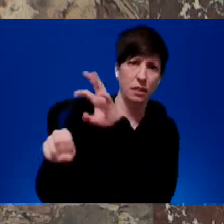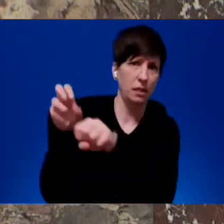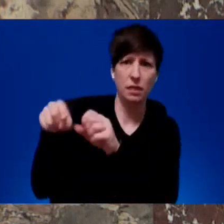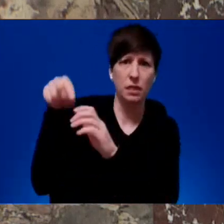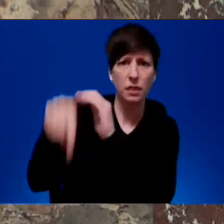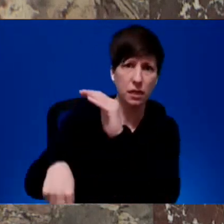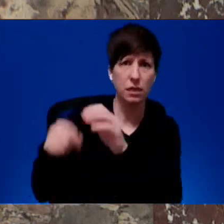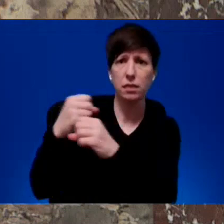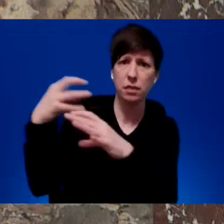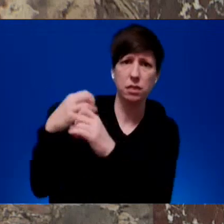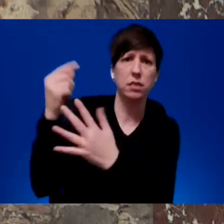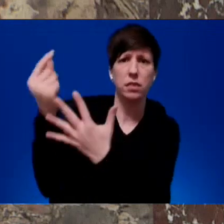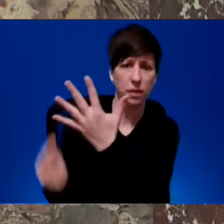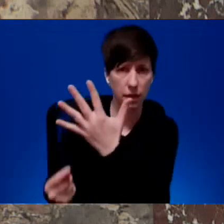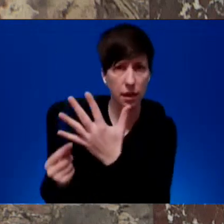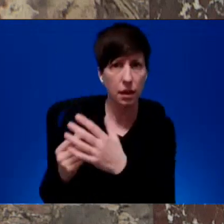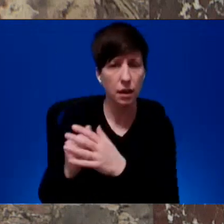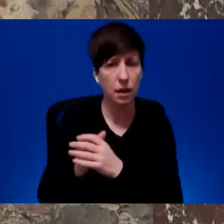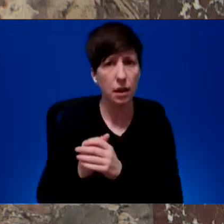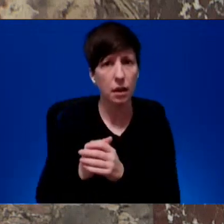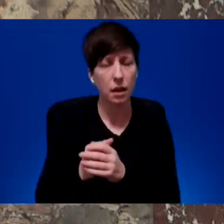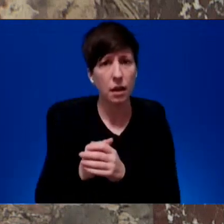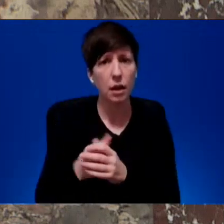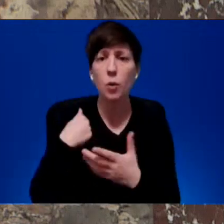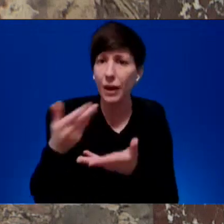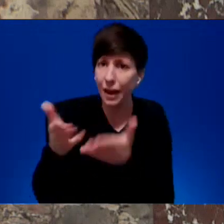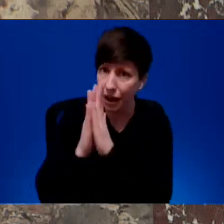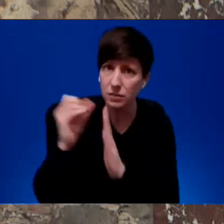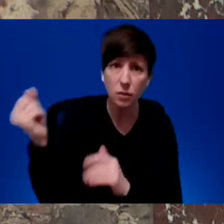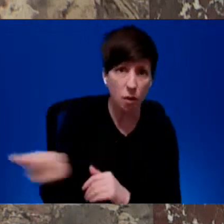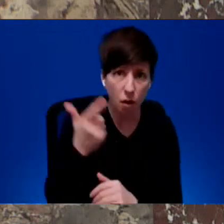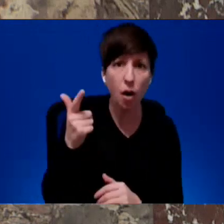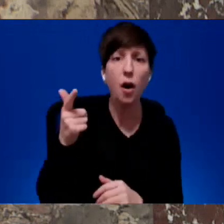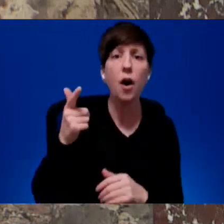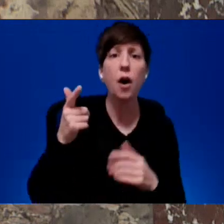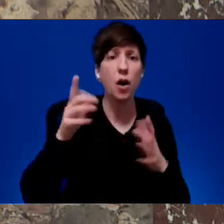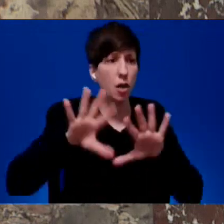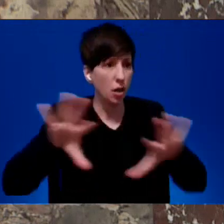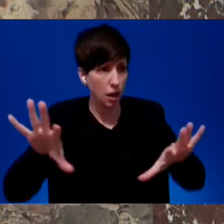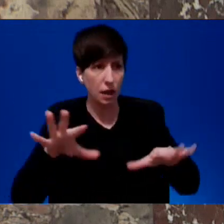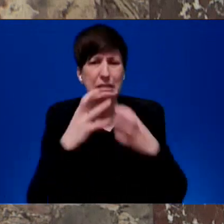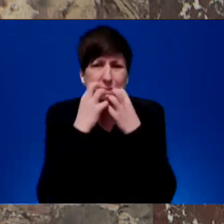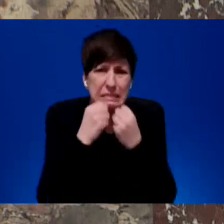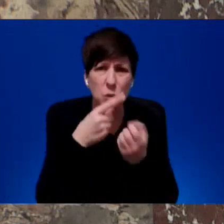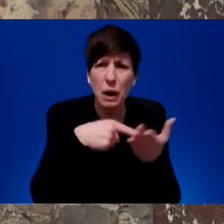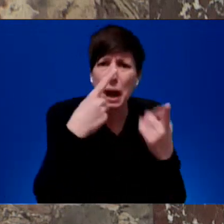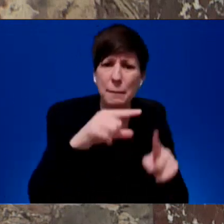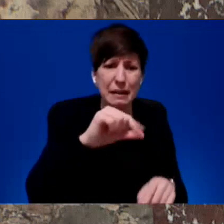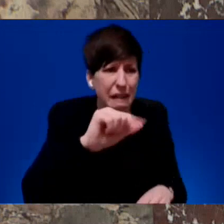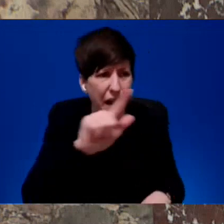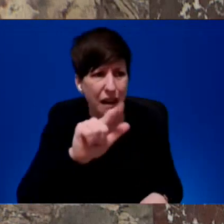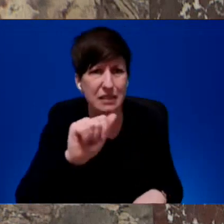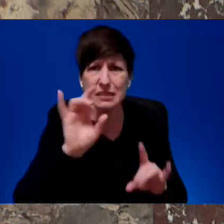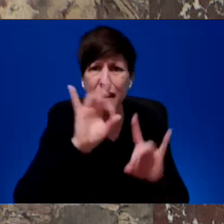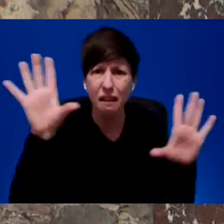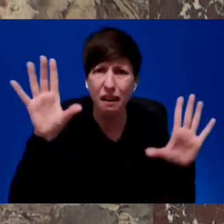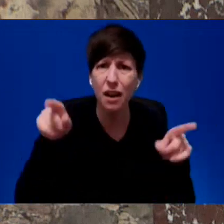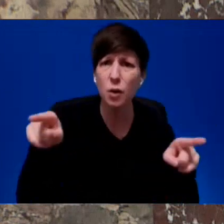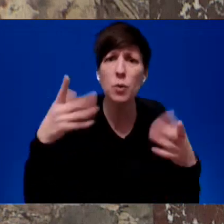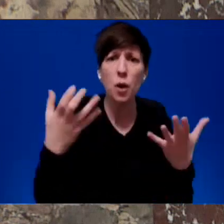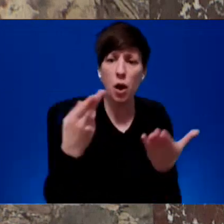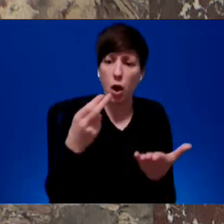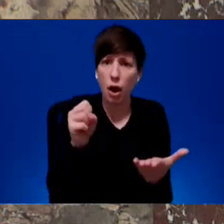We all call for the release of the hostages and for peace. And in British Columbia, we can protect this space for everybody.